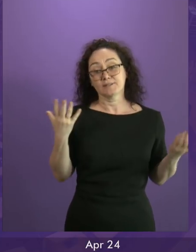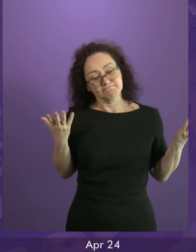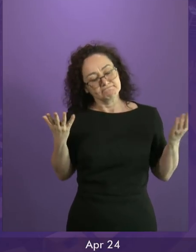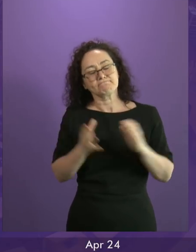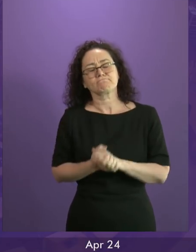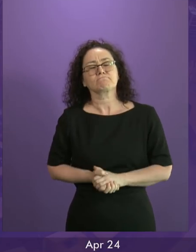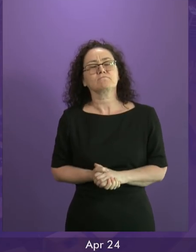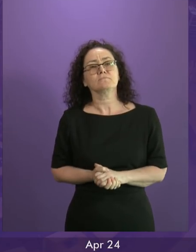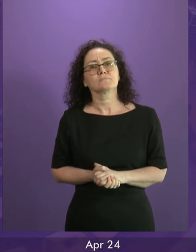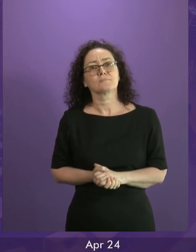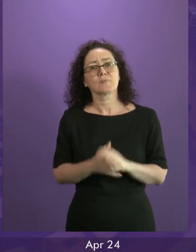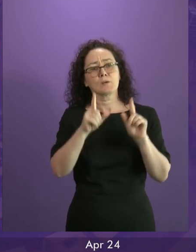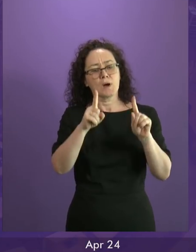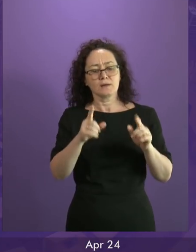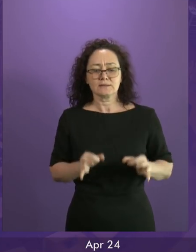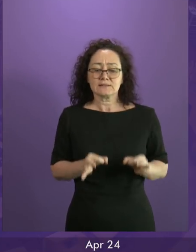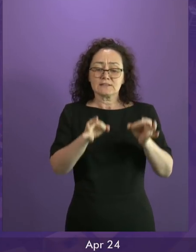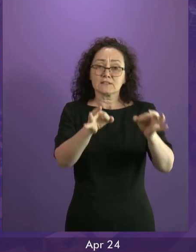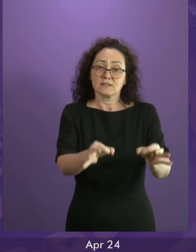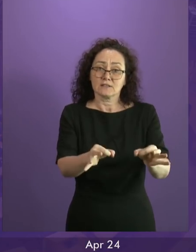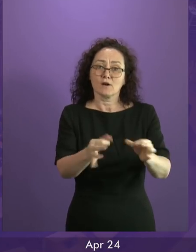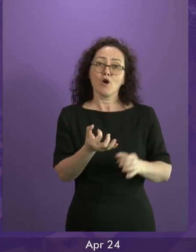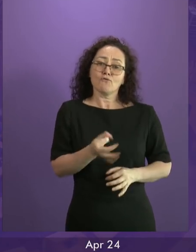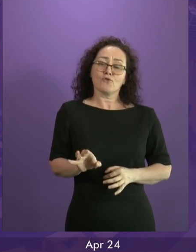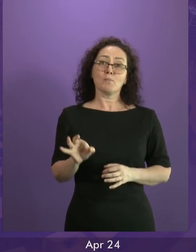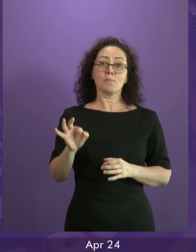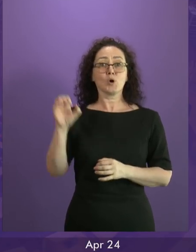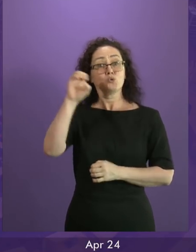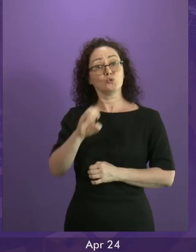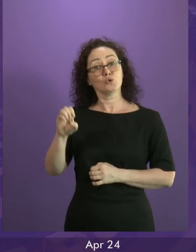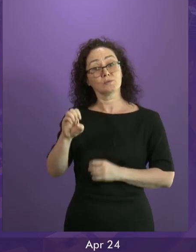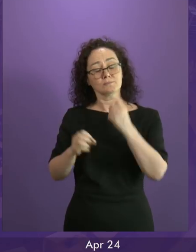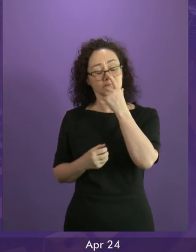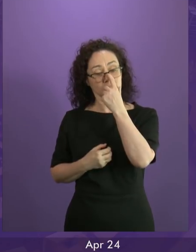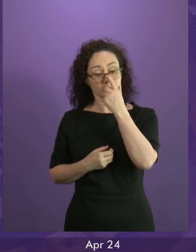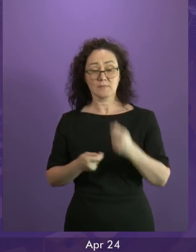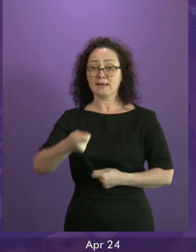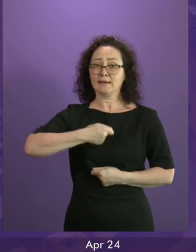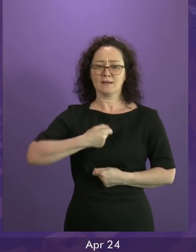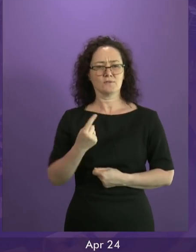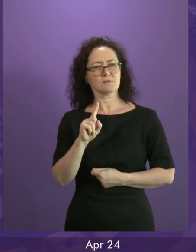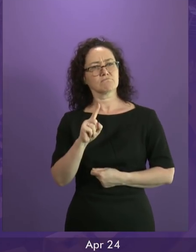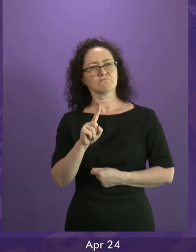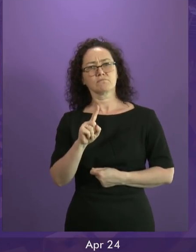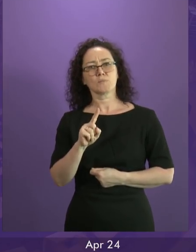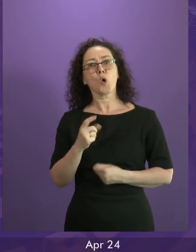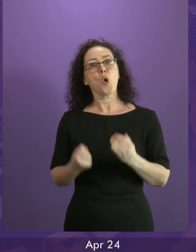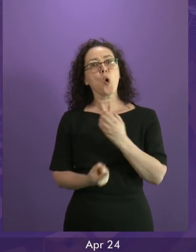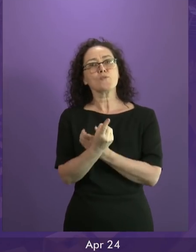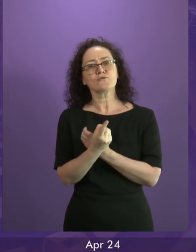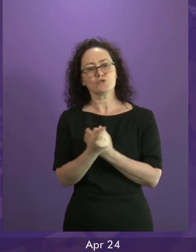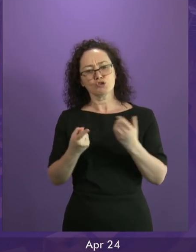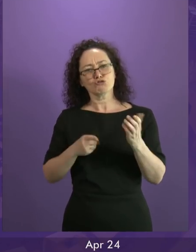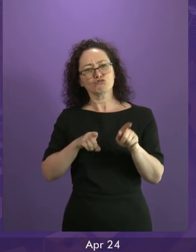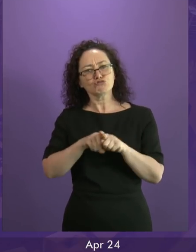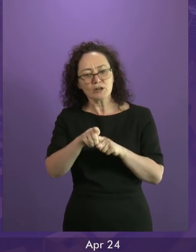afforded by the EU presents the UK with an opportunity to find a positive way forward and an opportunity for me